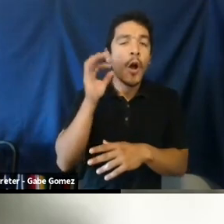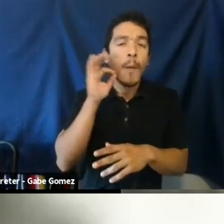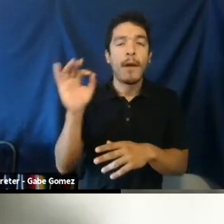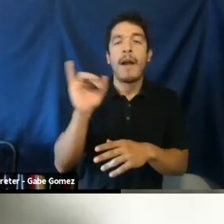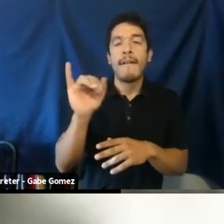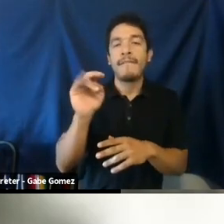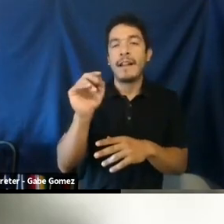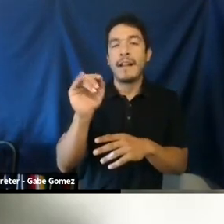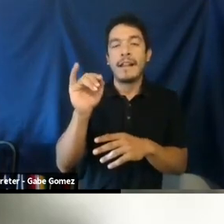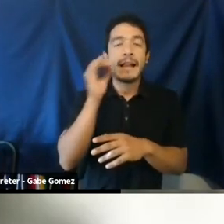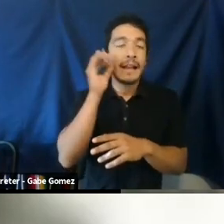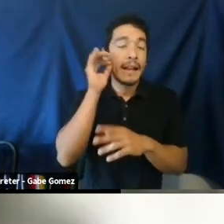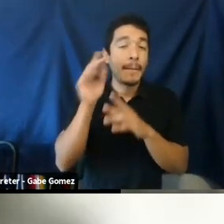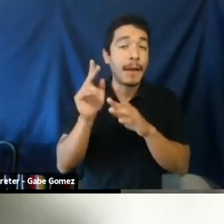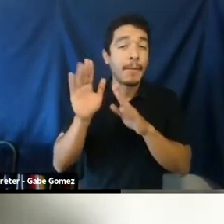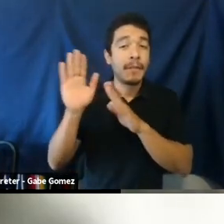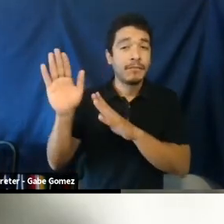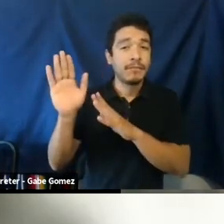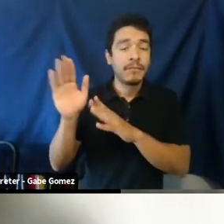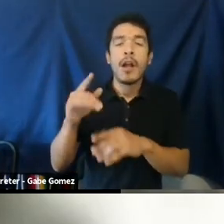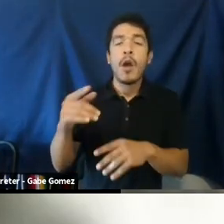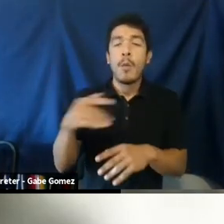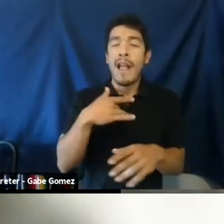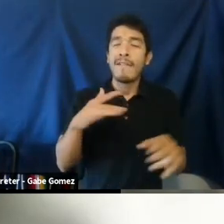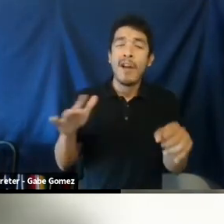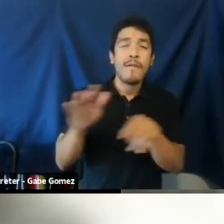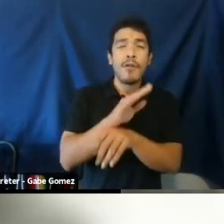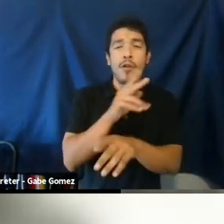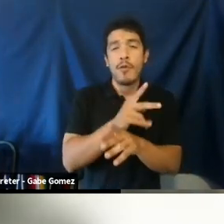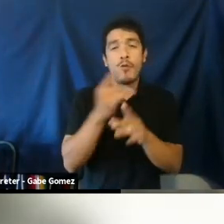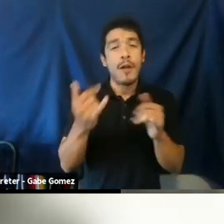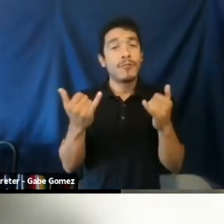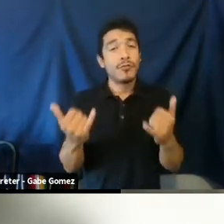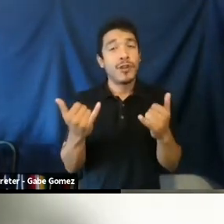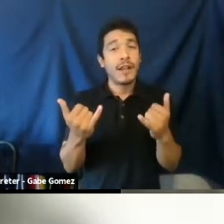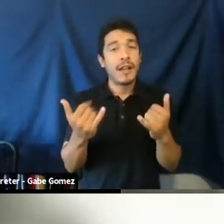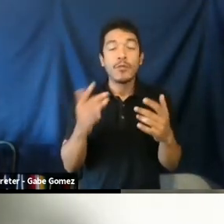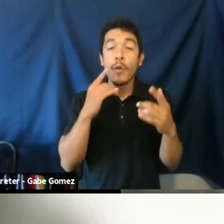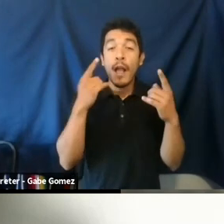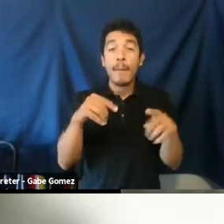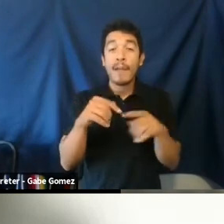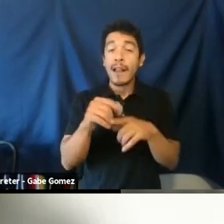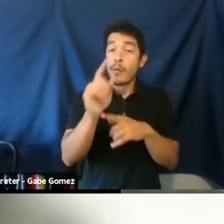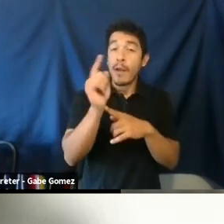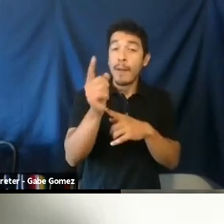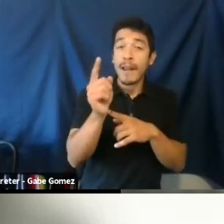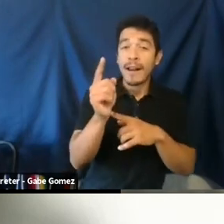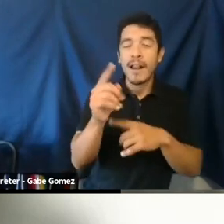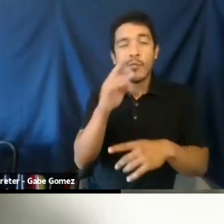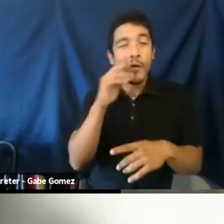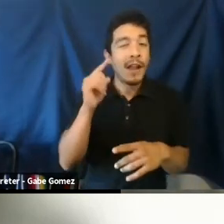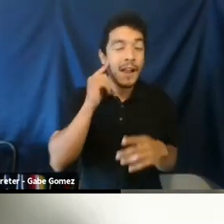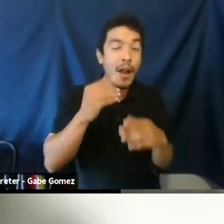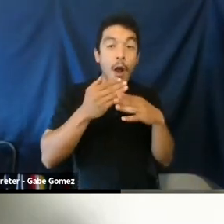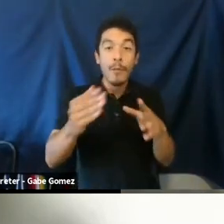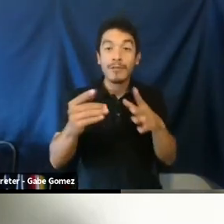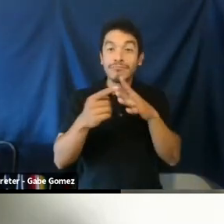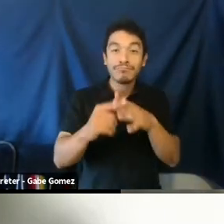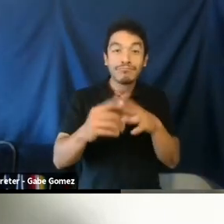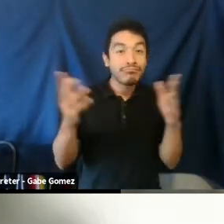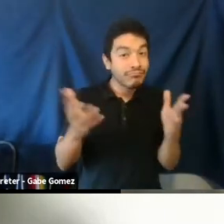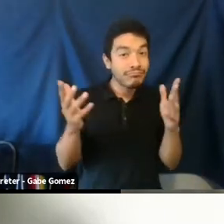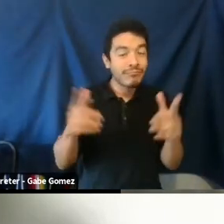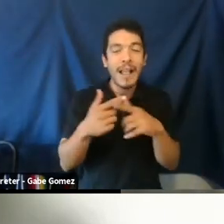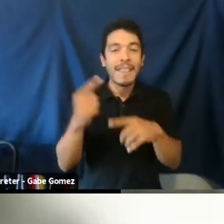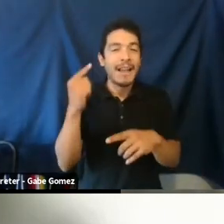ground beneath my feet is historically the home of indigenous peoples. So we have a full program today. Here's what's going to happen